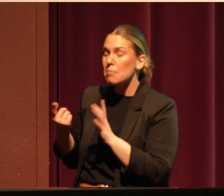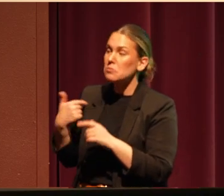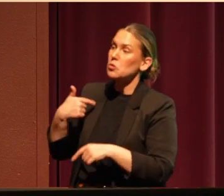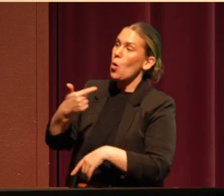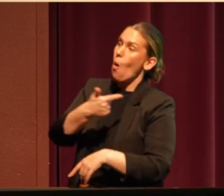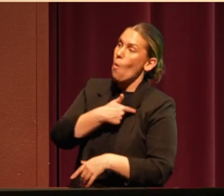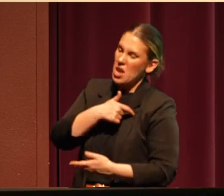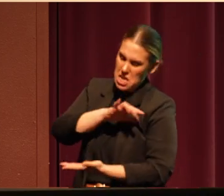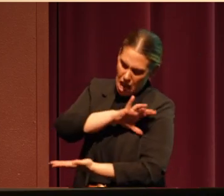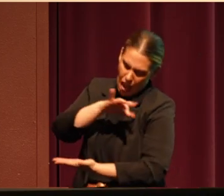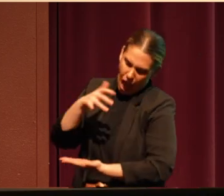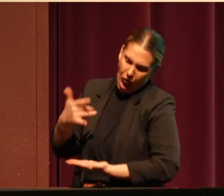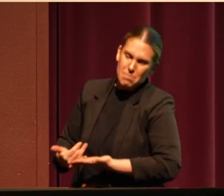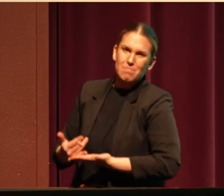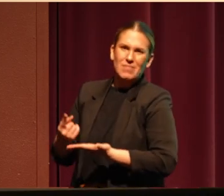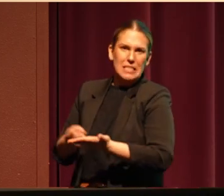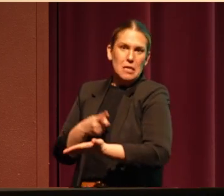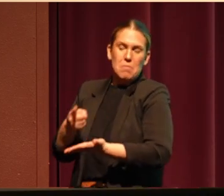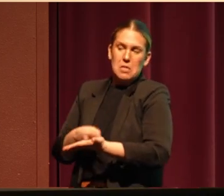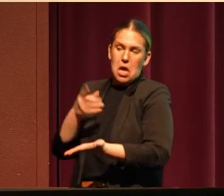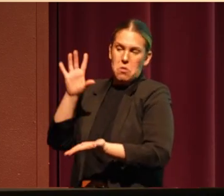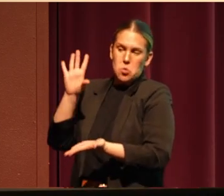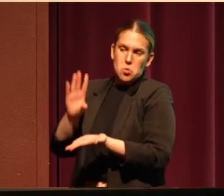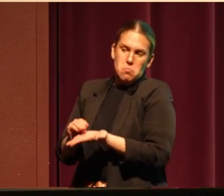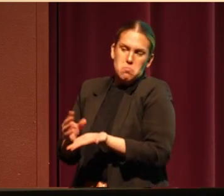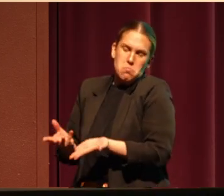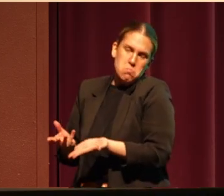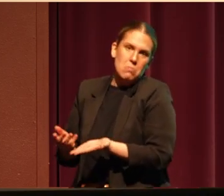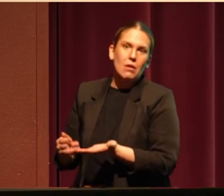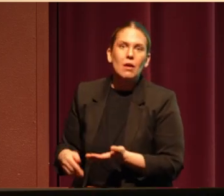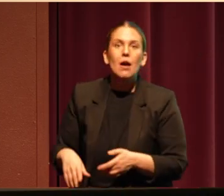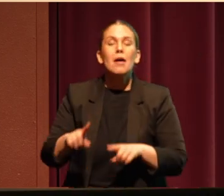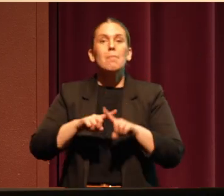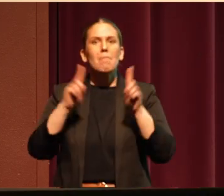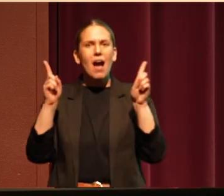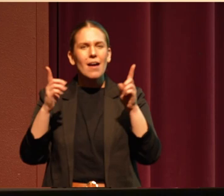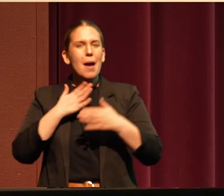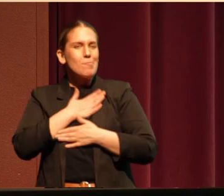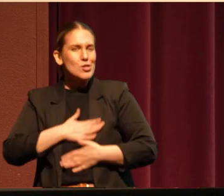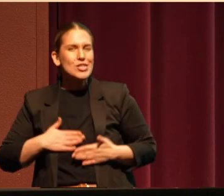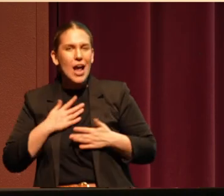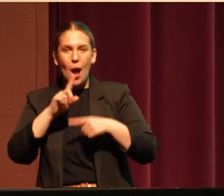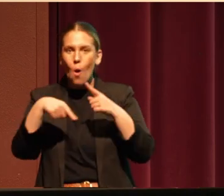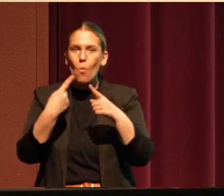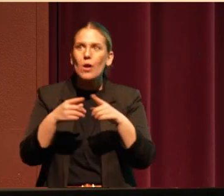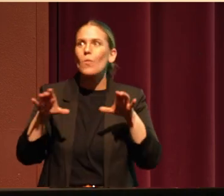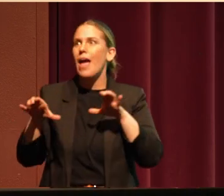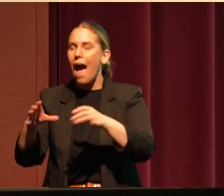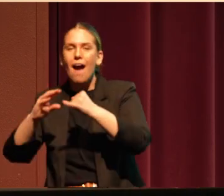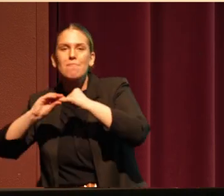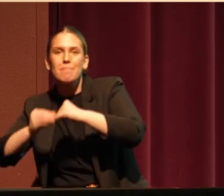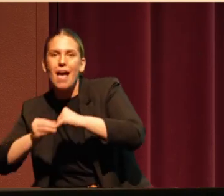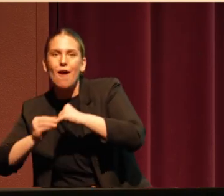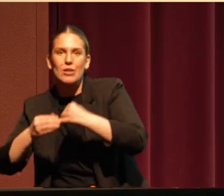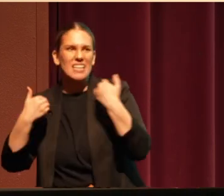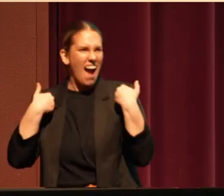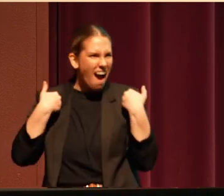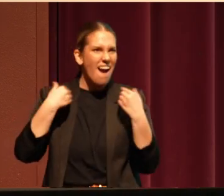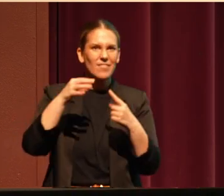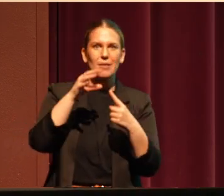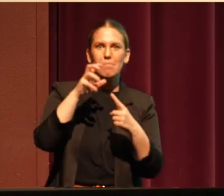But it taught them appreciation for when there are huckleberries, when there are mushrooms. They've learned an